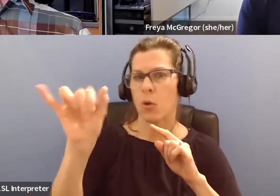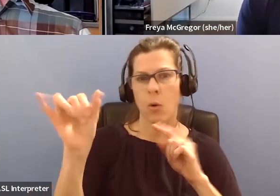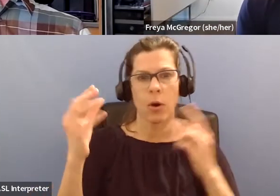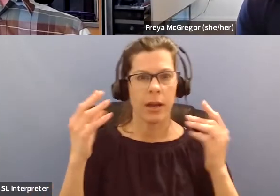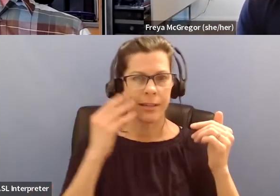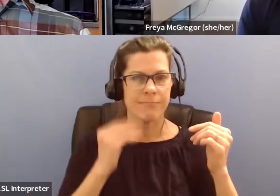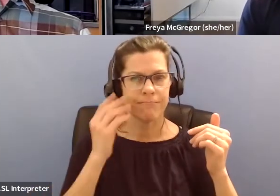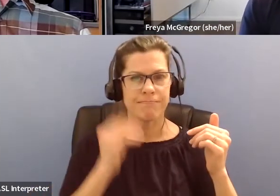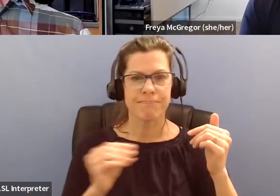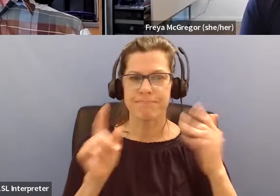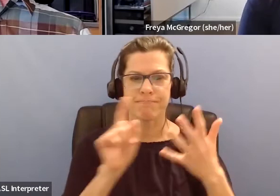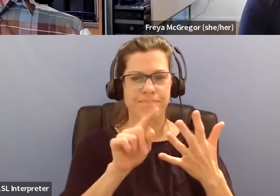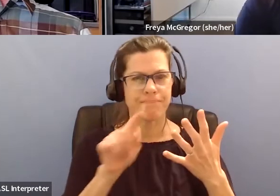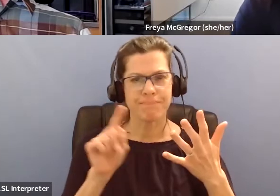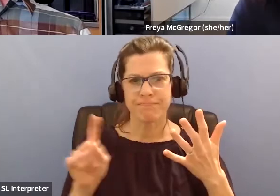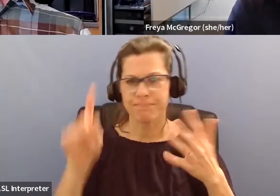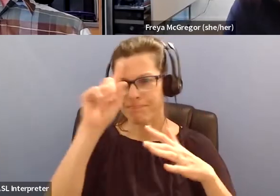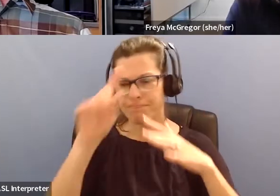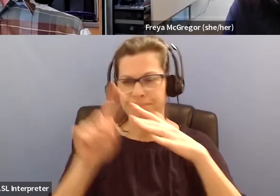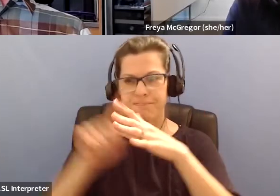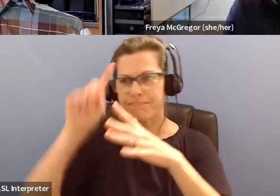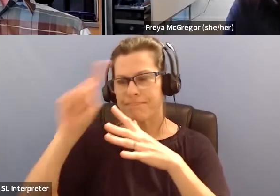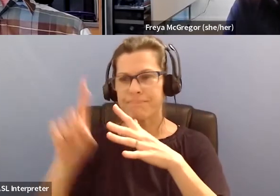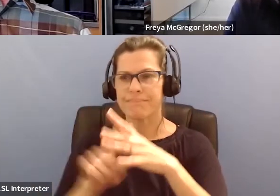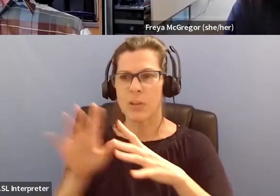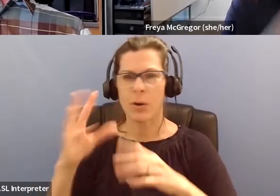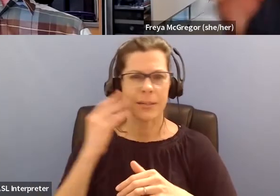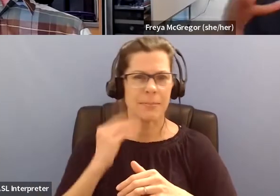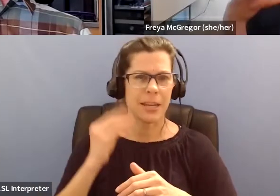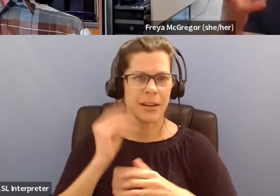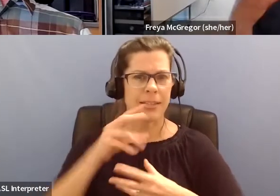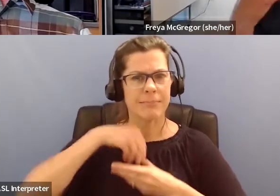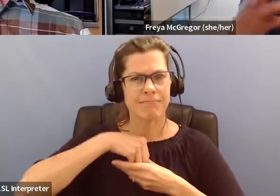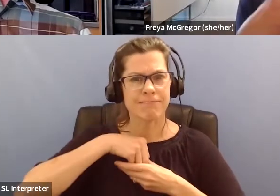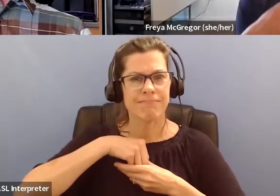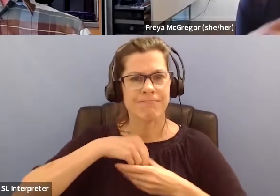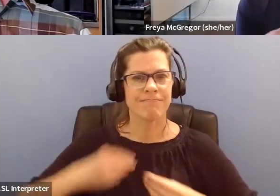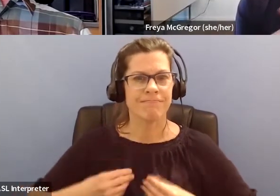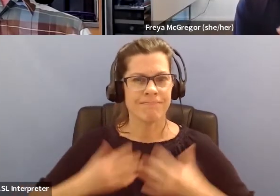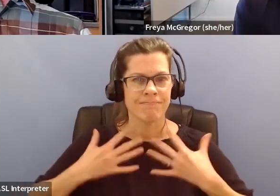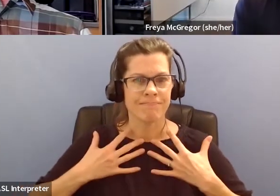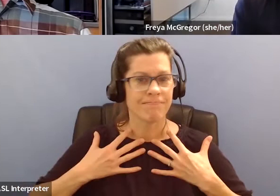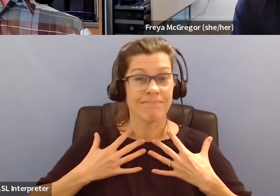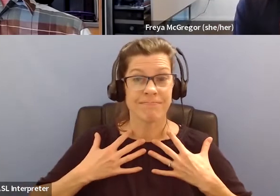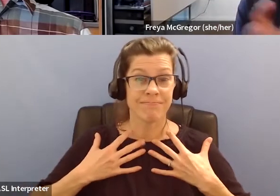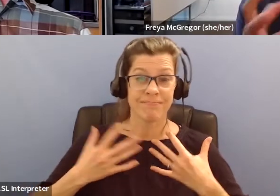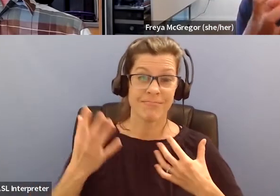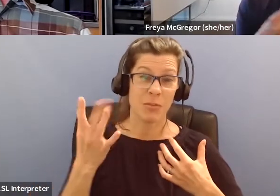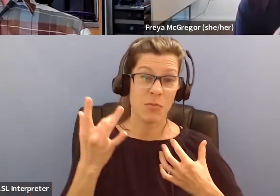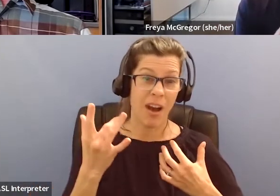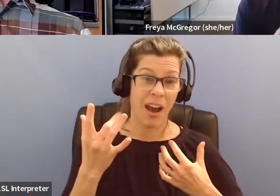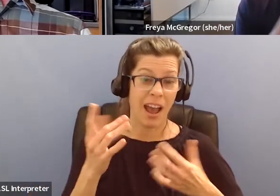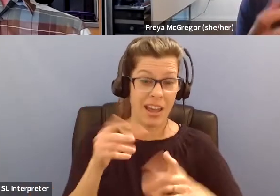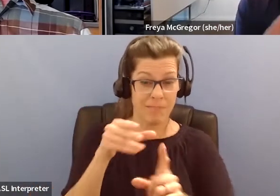and birding. And, um, it's really cool to hear different people's, um, the things that bring them back. Like, what is it about birding that,